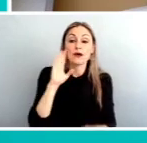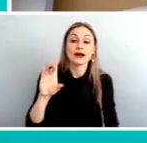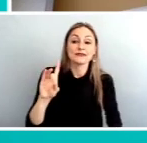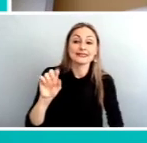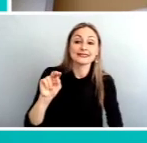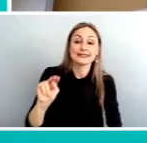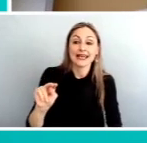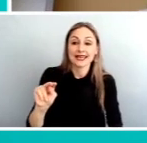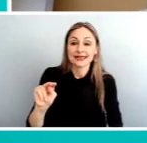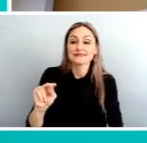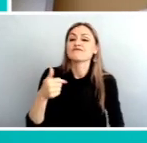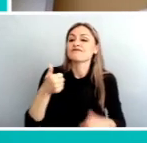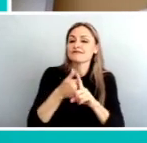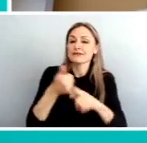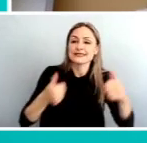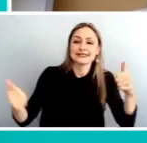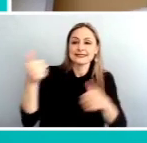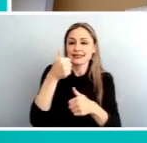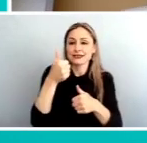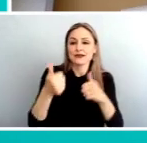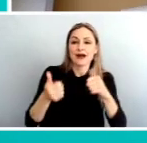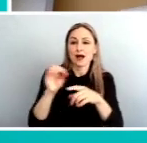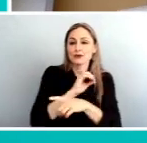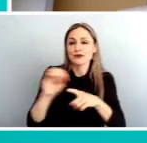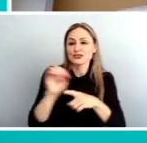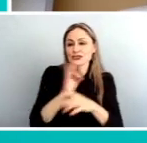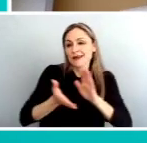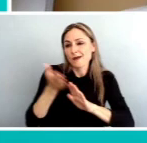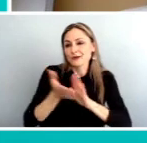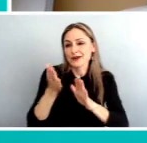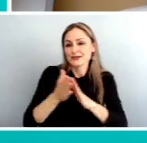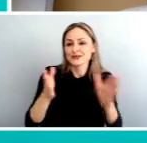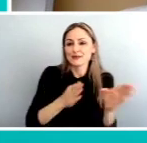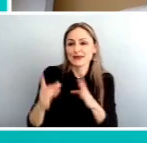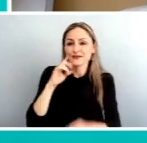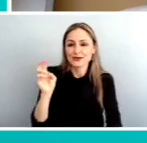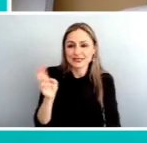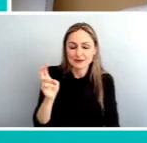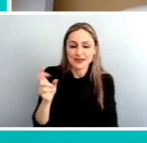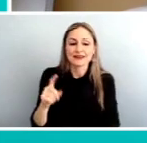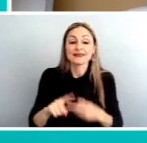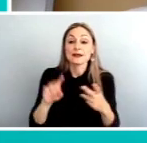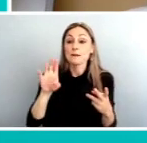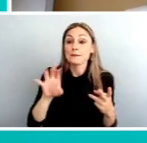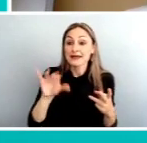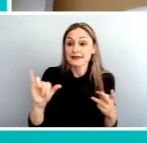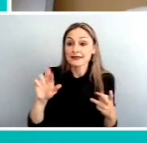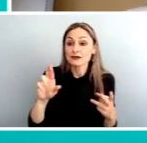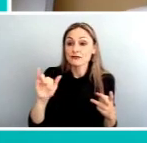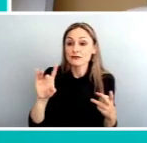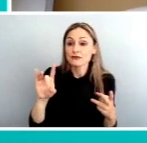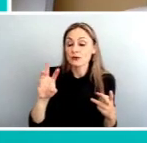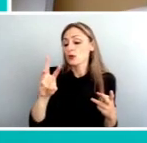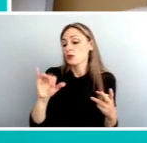who's a senior operations planner for SEPTA, will be speaking. Bethany Whitaker, who is a principal with